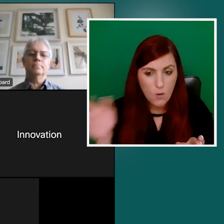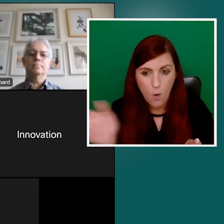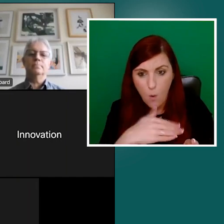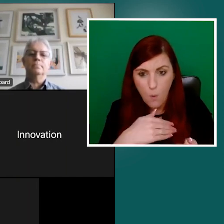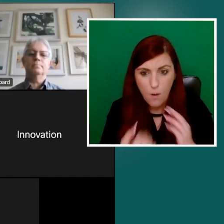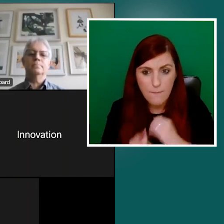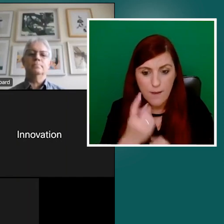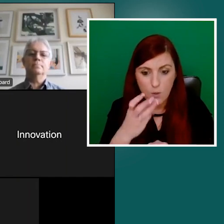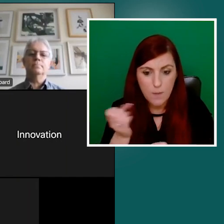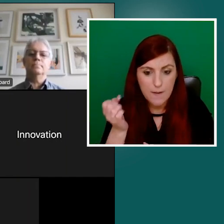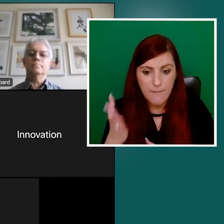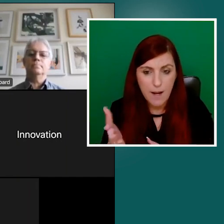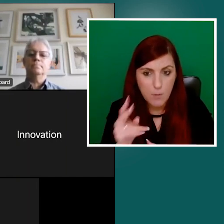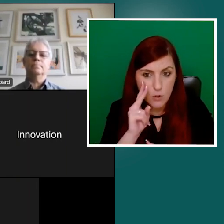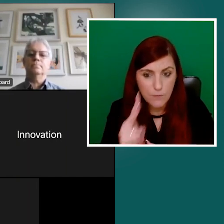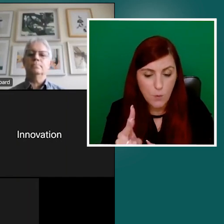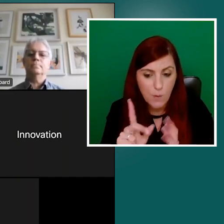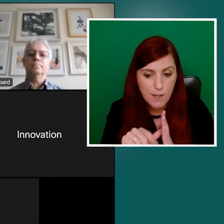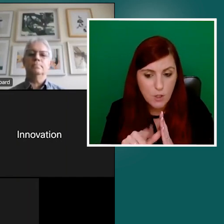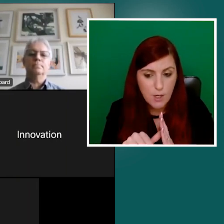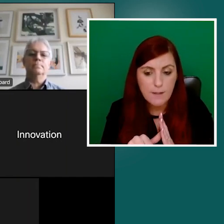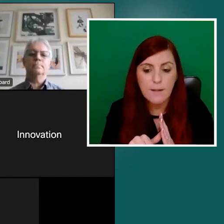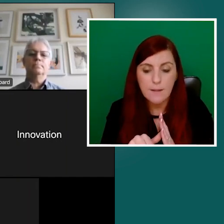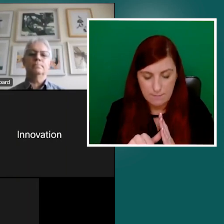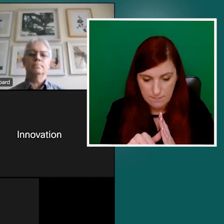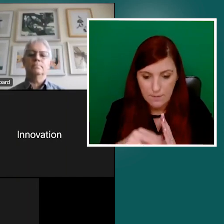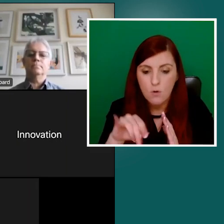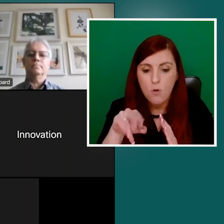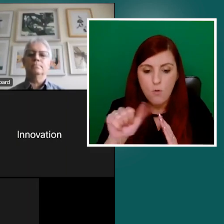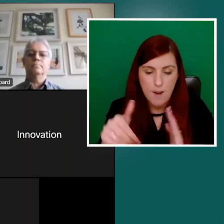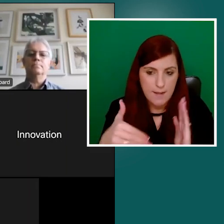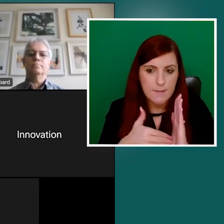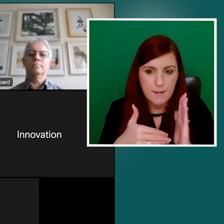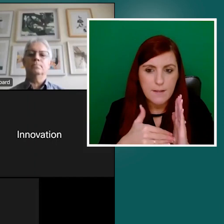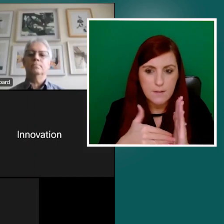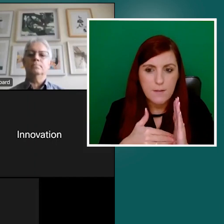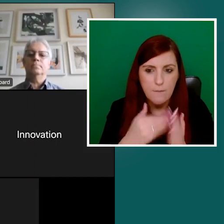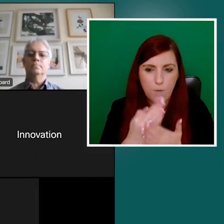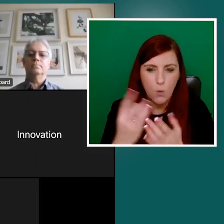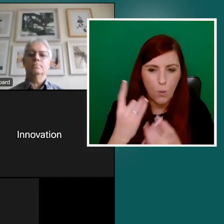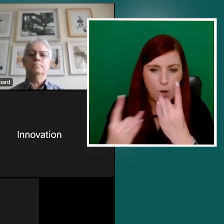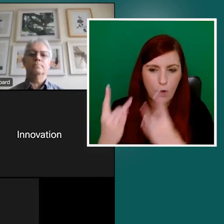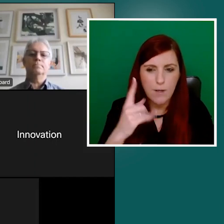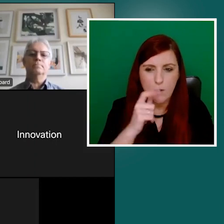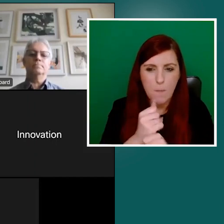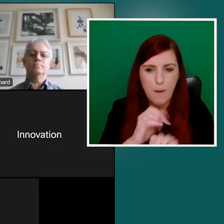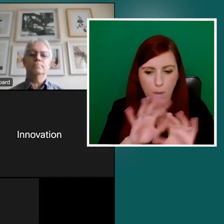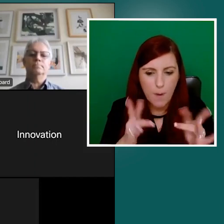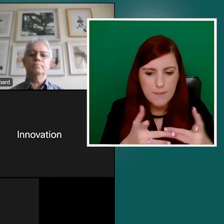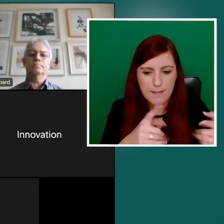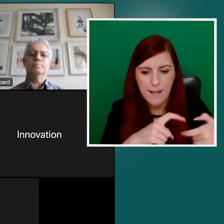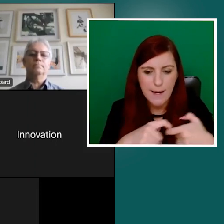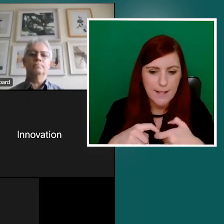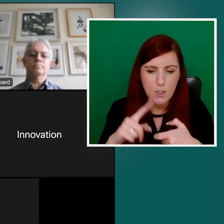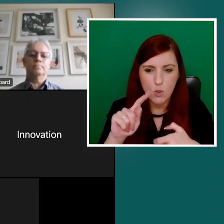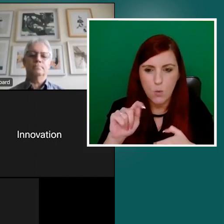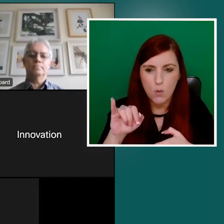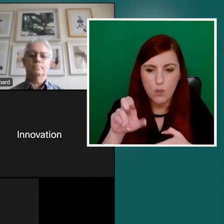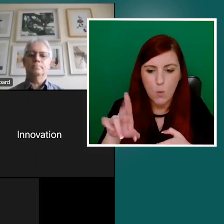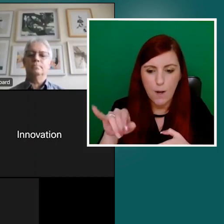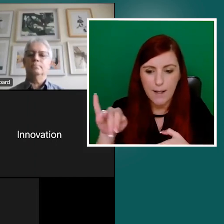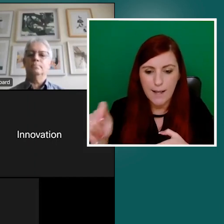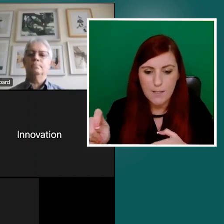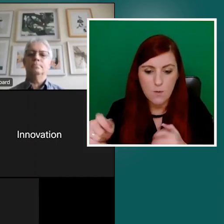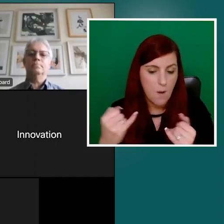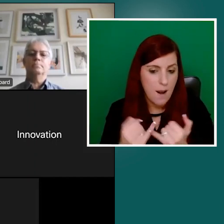to say, there's been a few queries there about the websites and the links to the toolkit. So, um, as James mentioned earlier, um, there, we're currently just